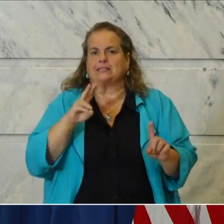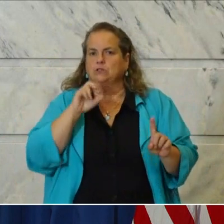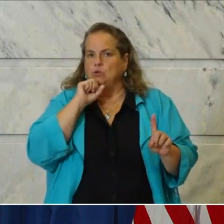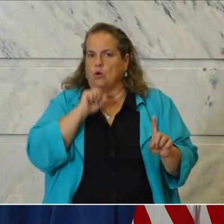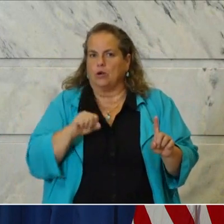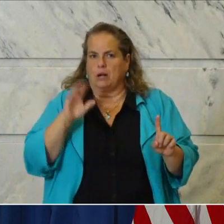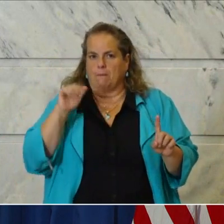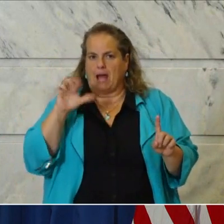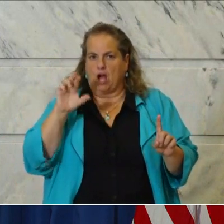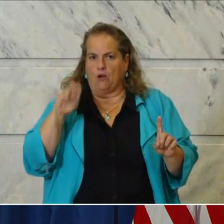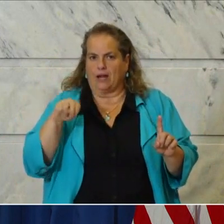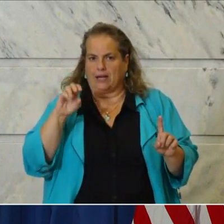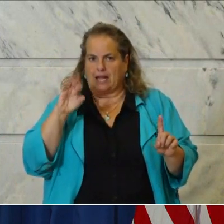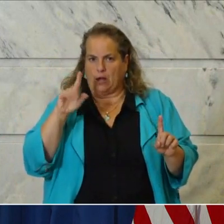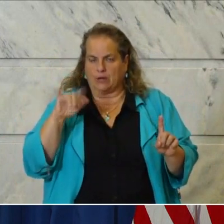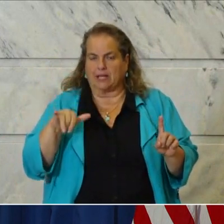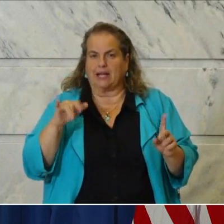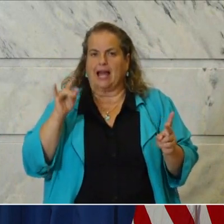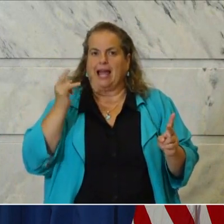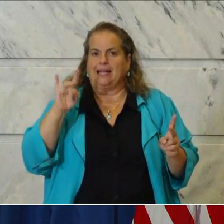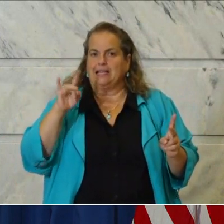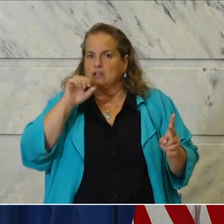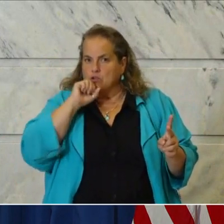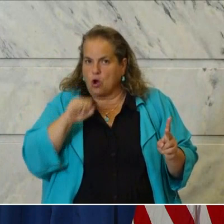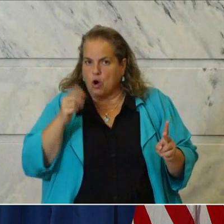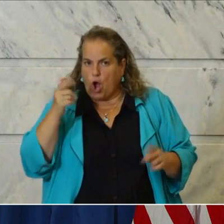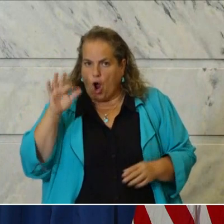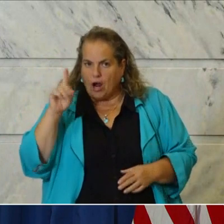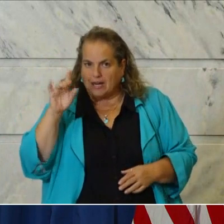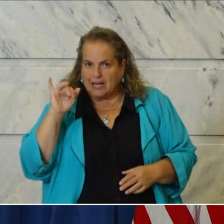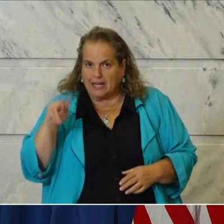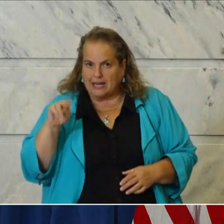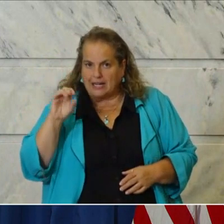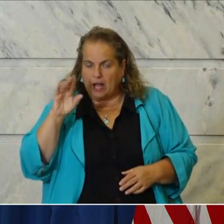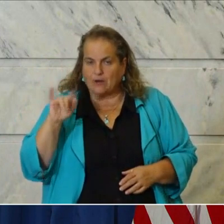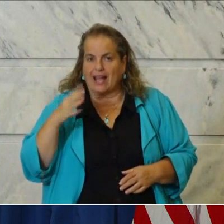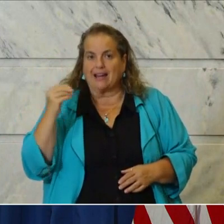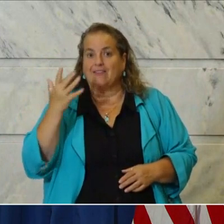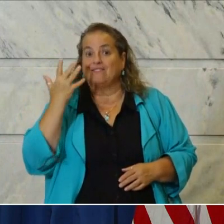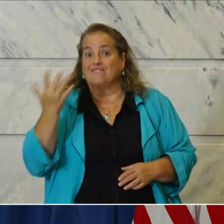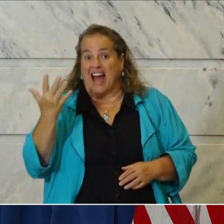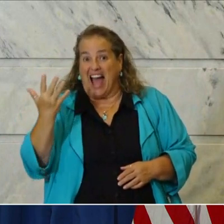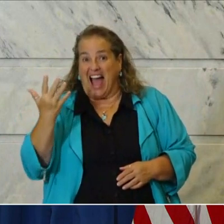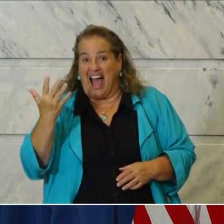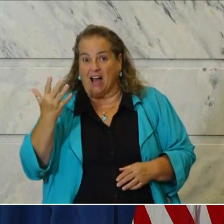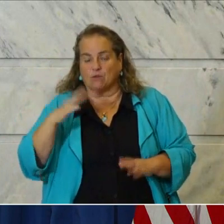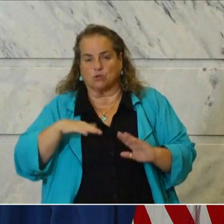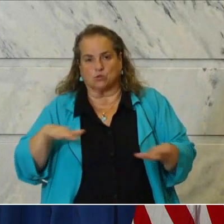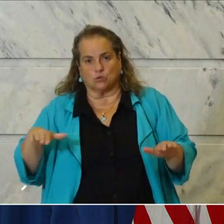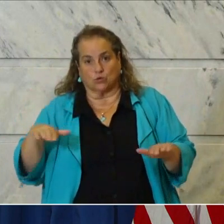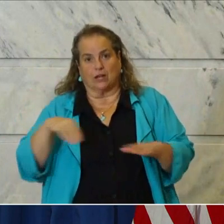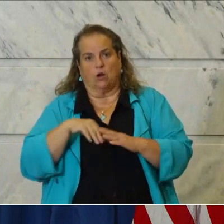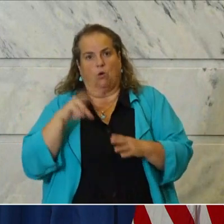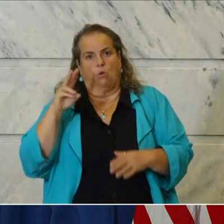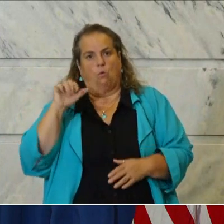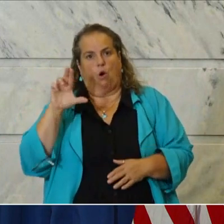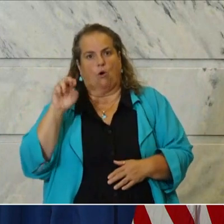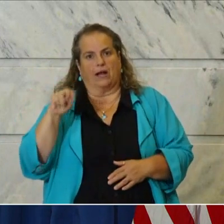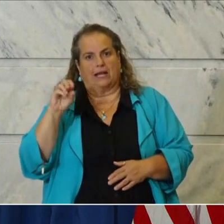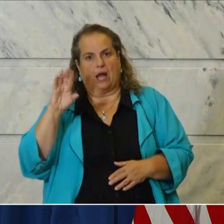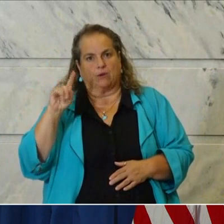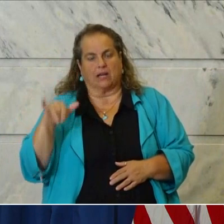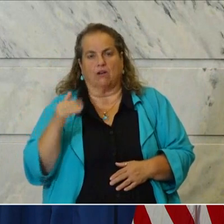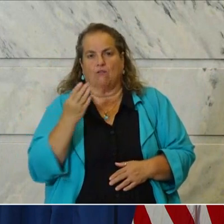County, an 18 year old in Harden County and five school aged kids in Warren County. 14